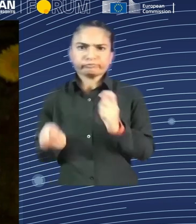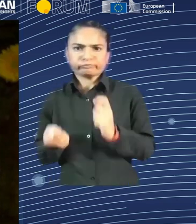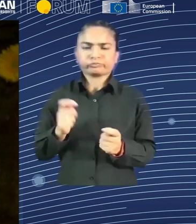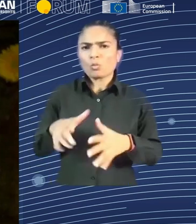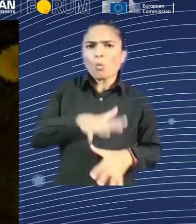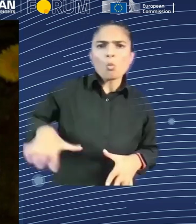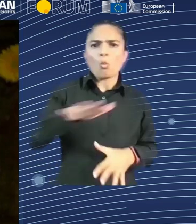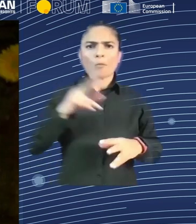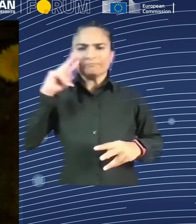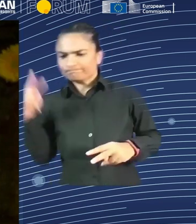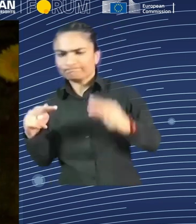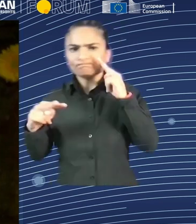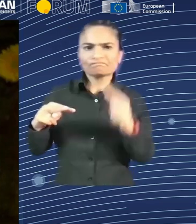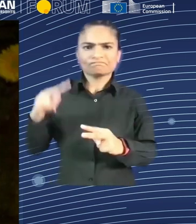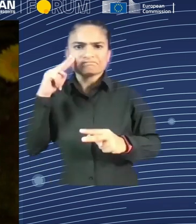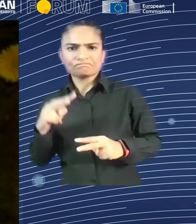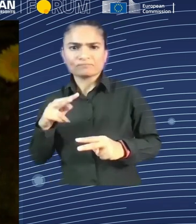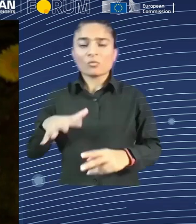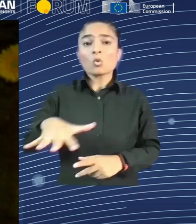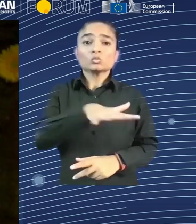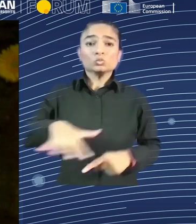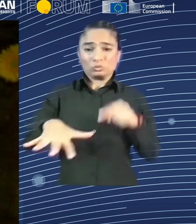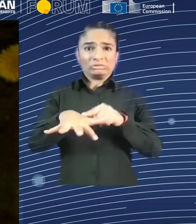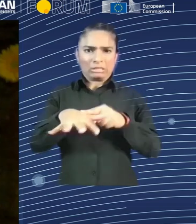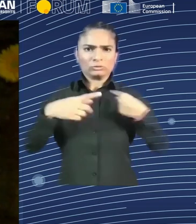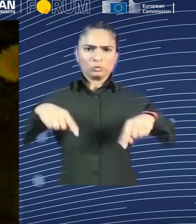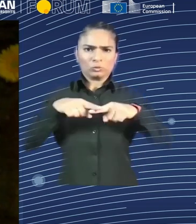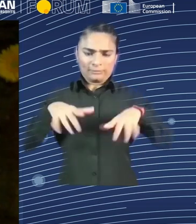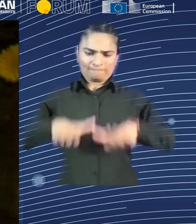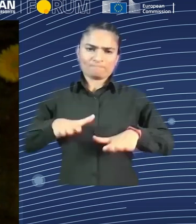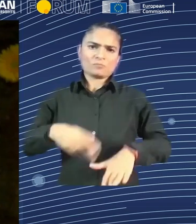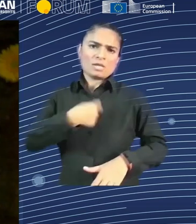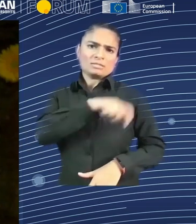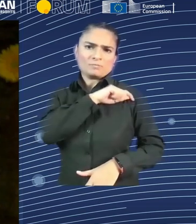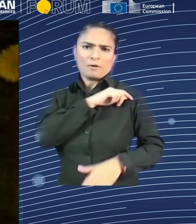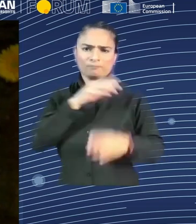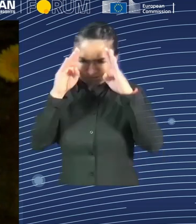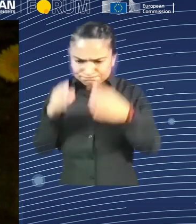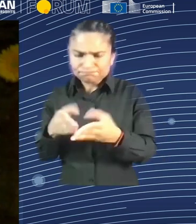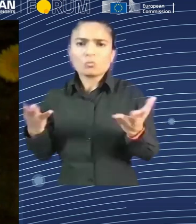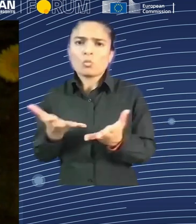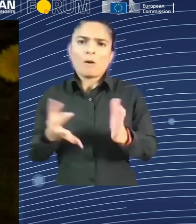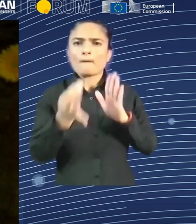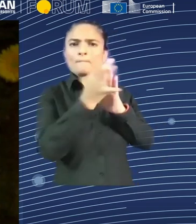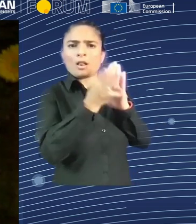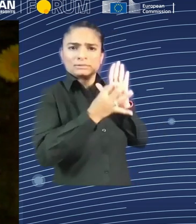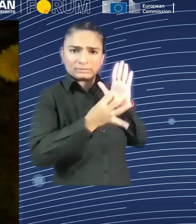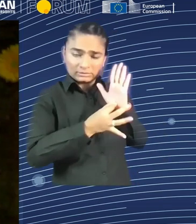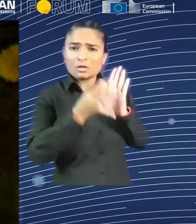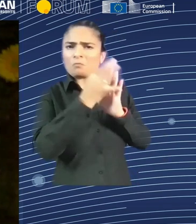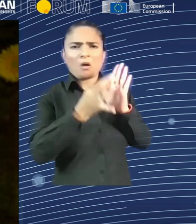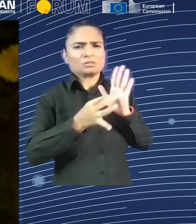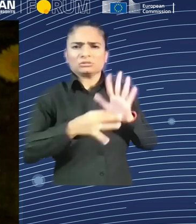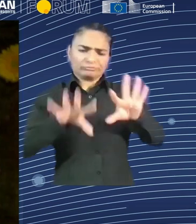designing policies in all areas, knowing with digital training, as all the speakers said before, we are training citizens